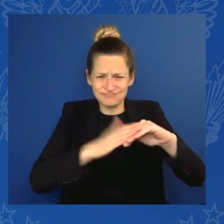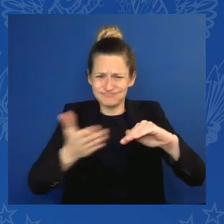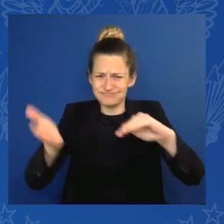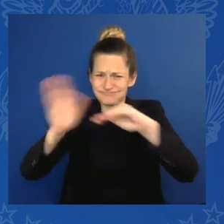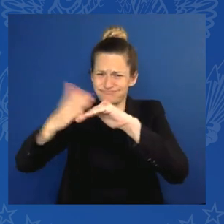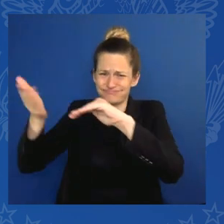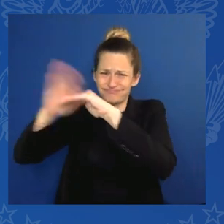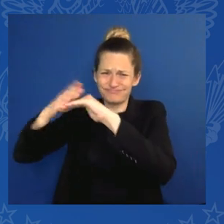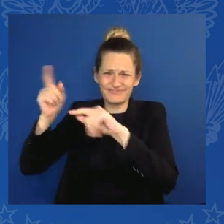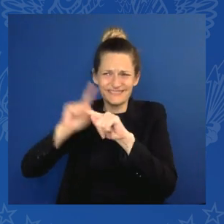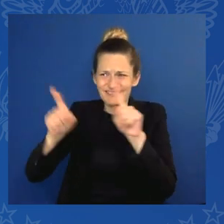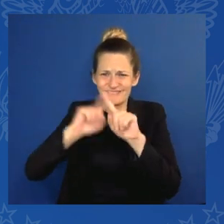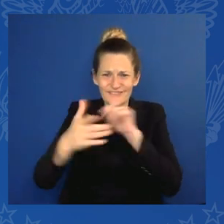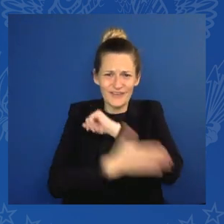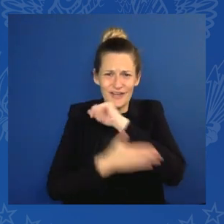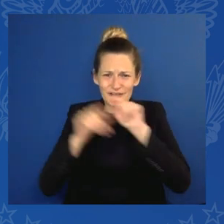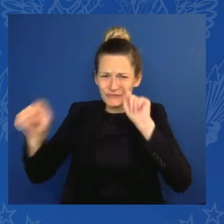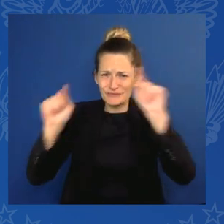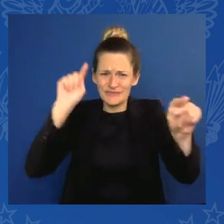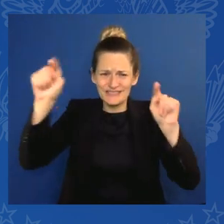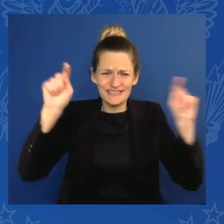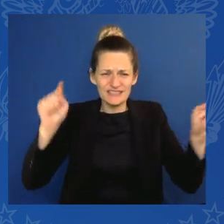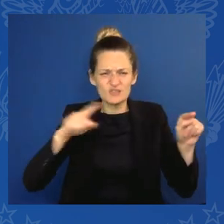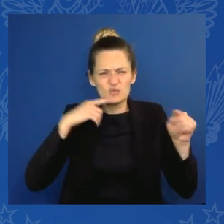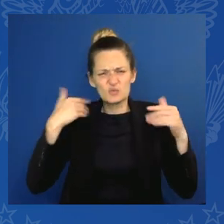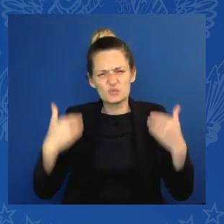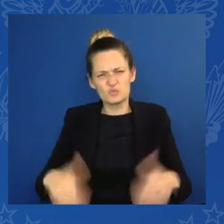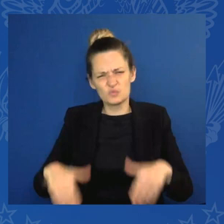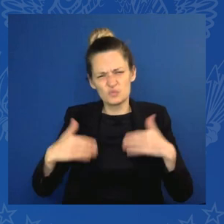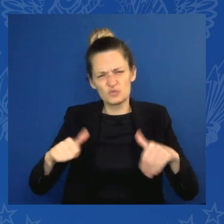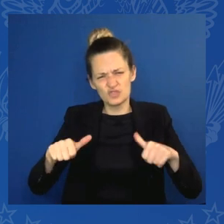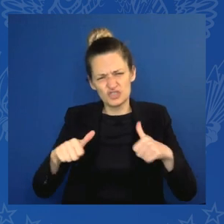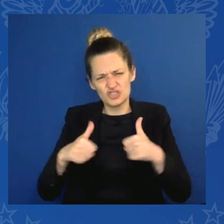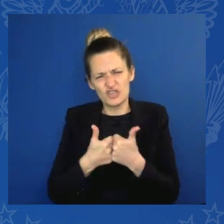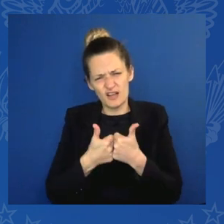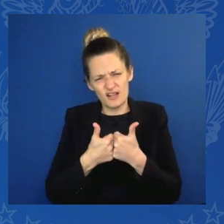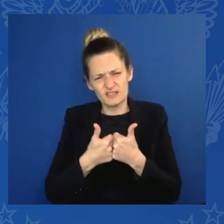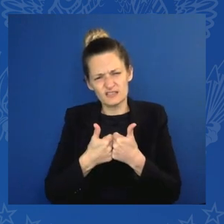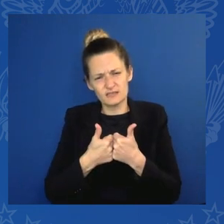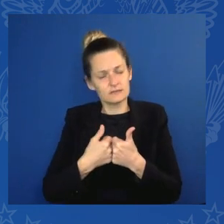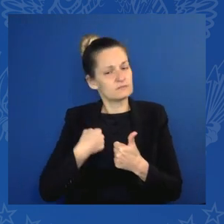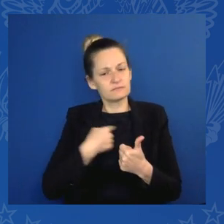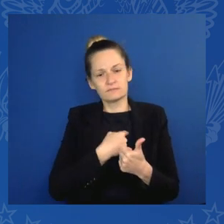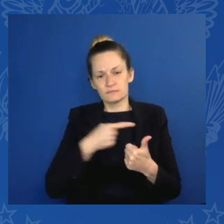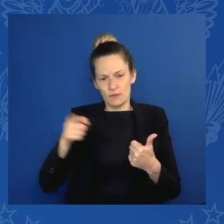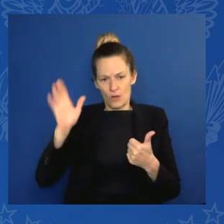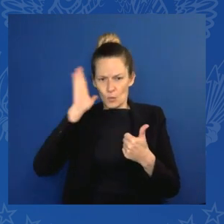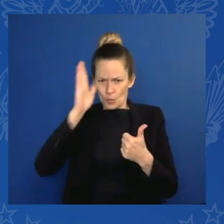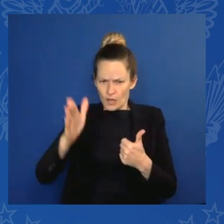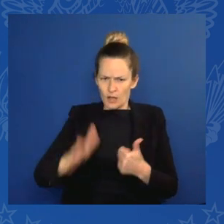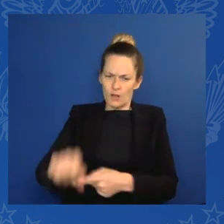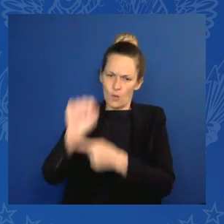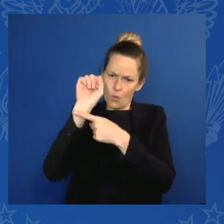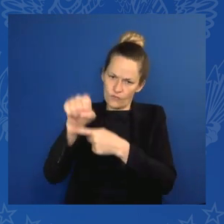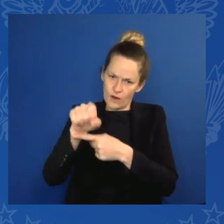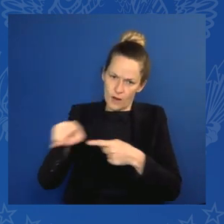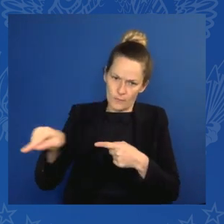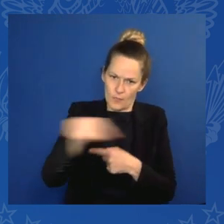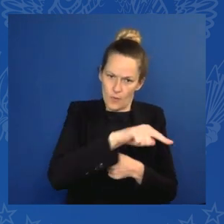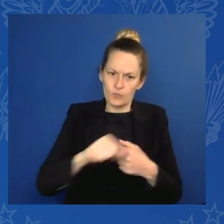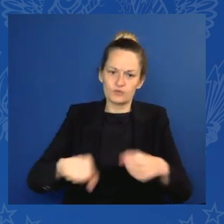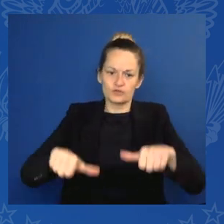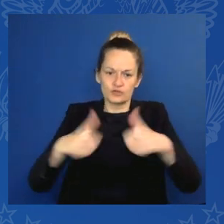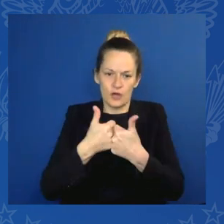We will tackle them head on, and this is why G7 partners are gathered here. But this must not